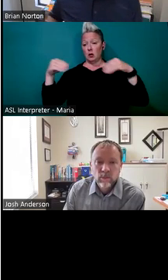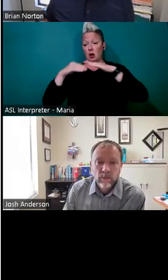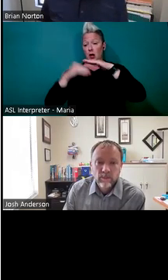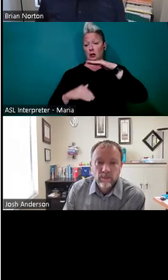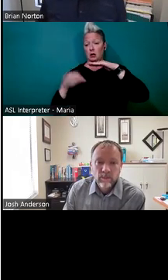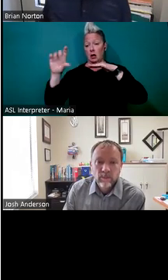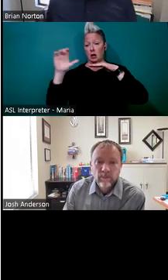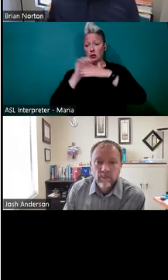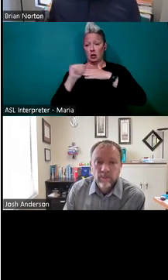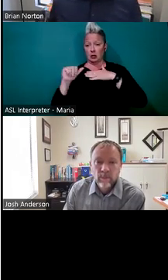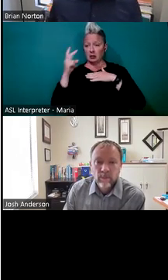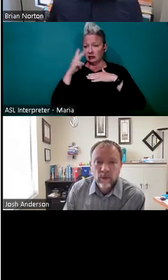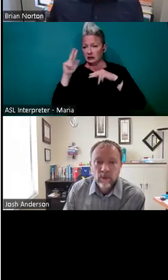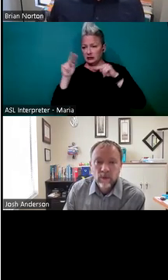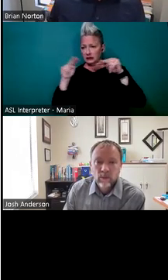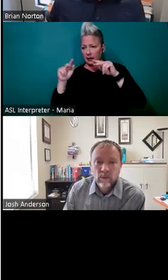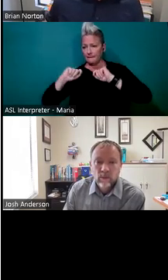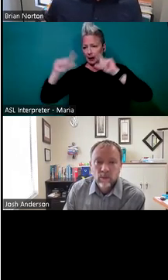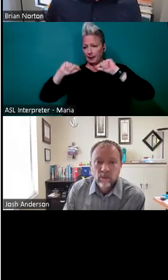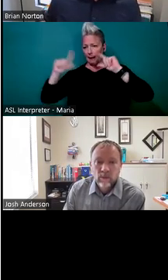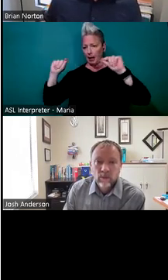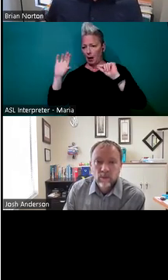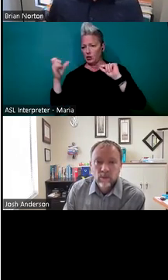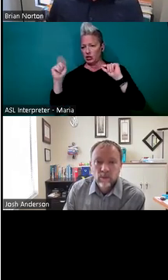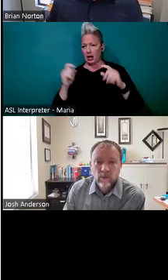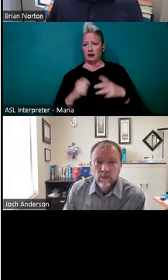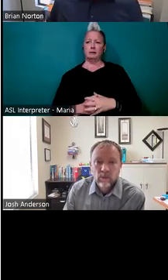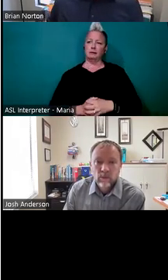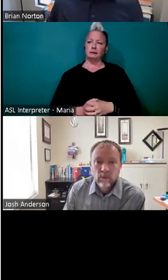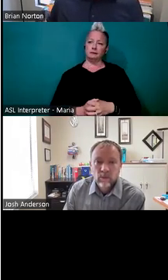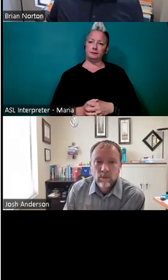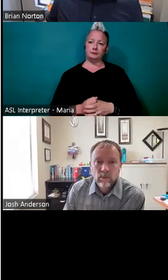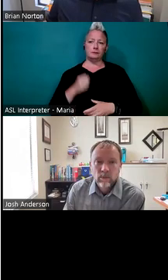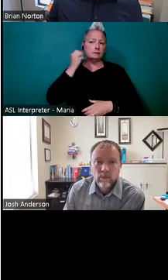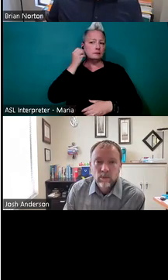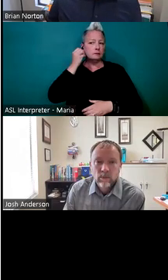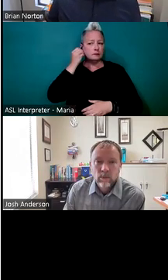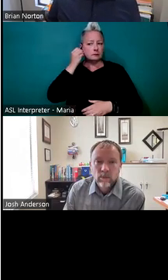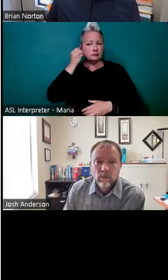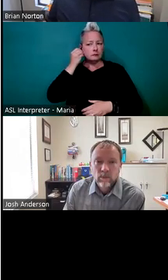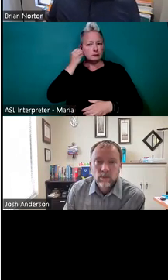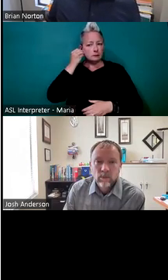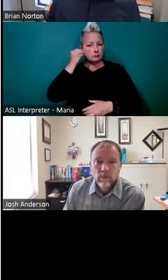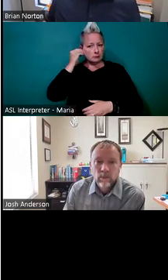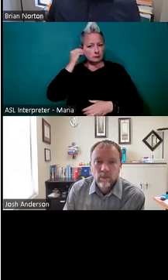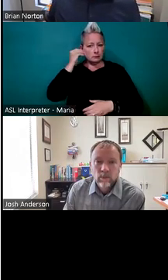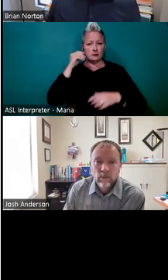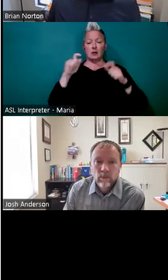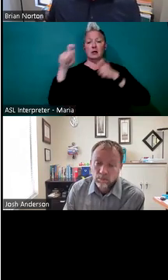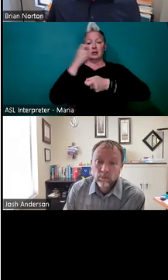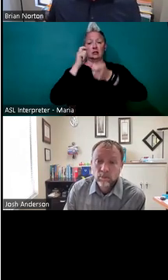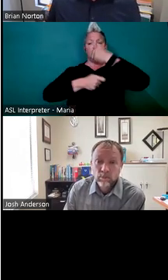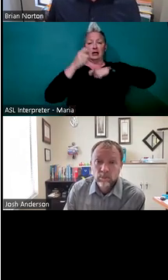And I start to see a lot of things popping into the chat. Um, someone mentioned rearranging the display to make it more accessible,